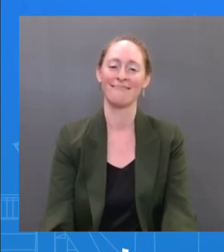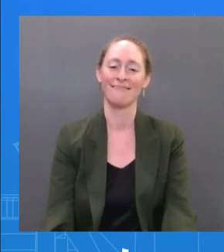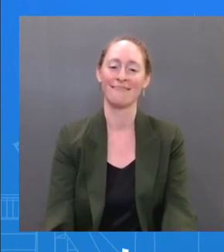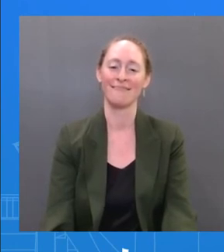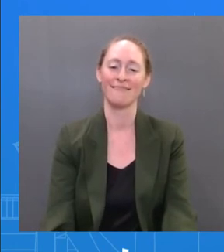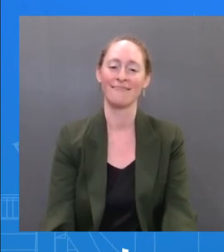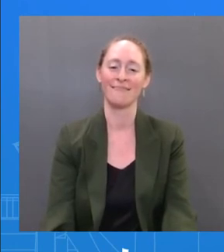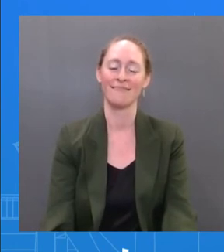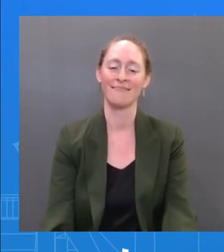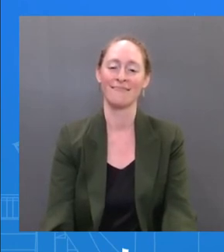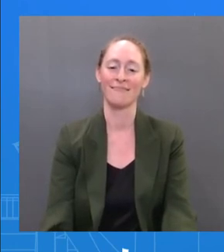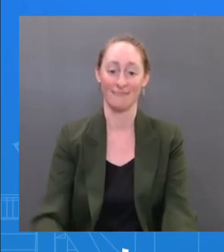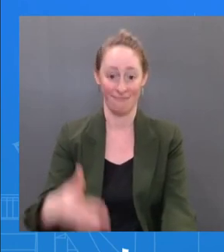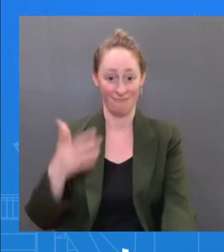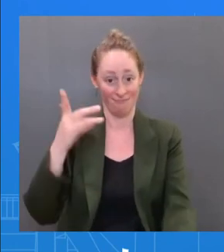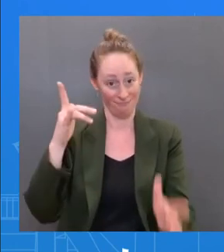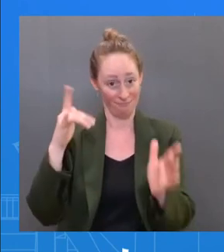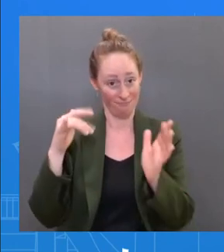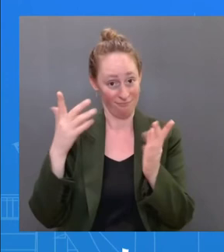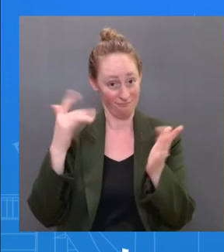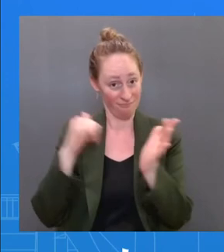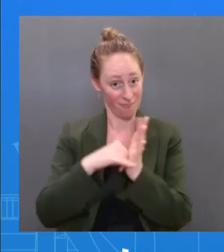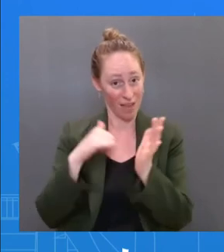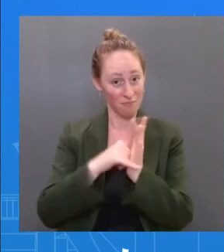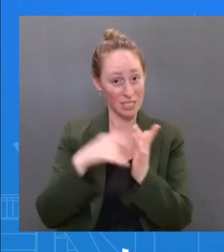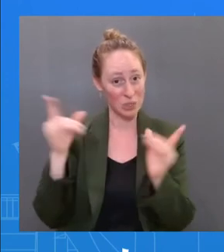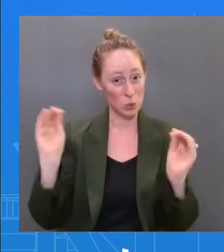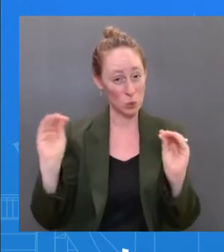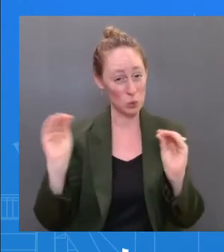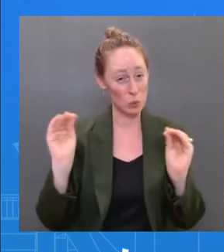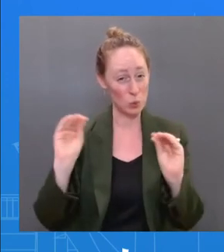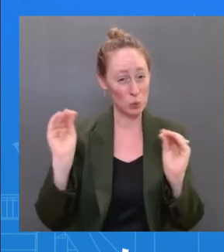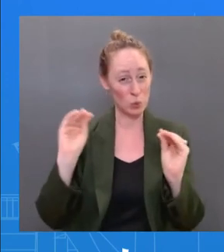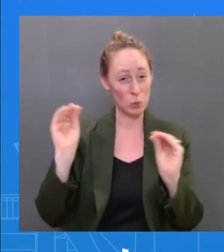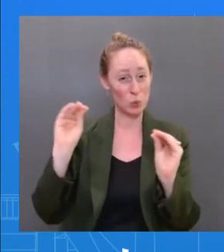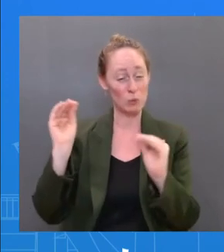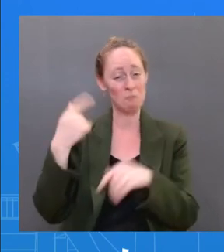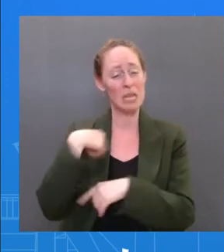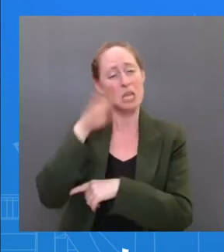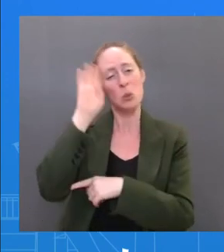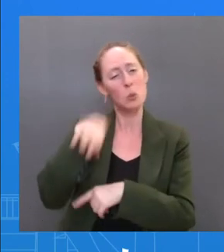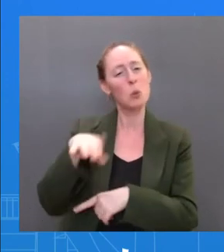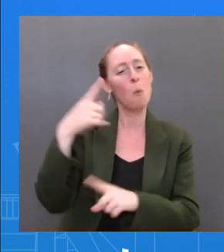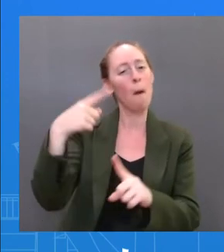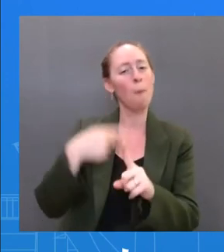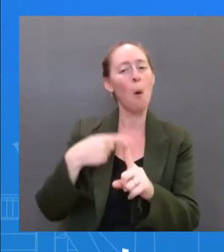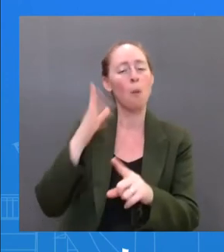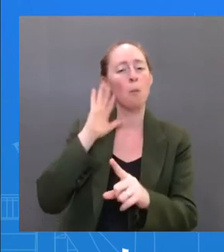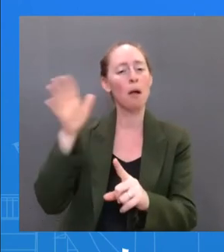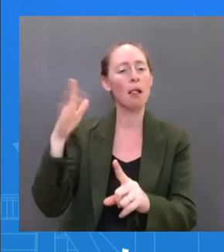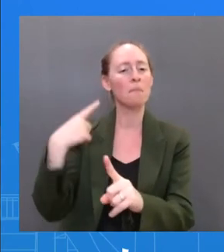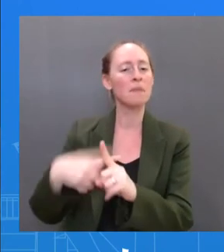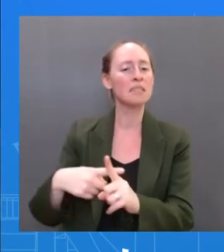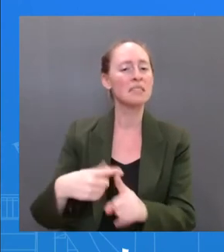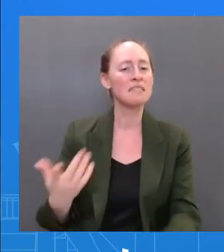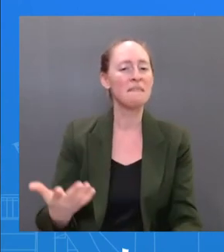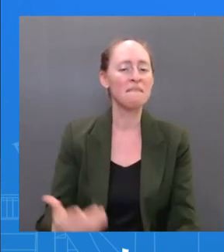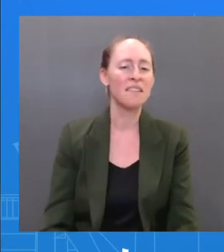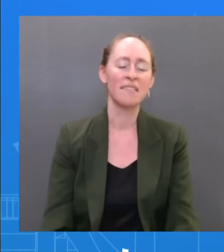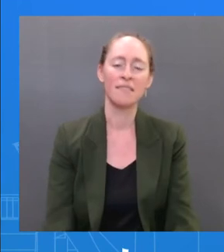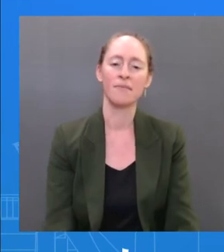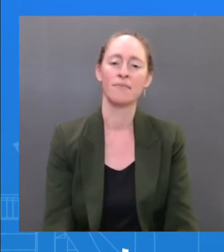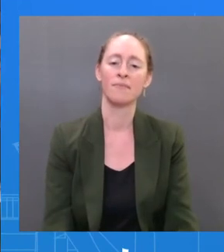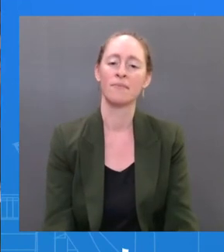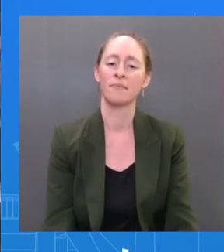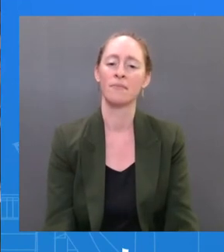but we always knew that this was a possibility. Go ahead, sir. The Two questions that I think haven't been asked yet. First of all, given that the